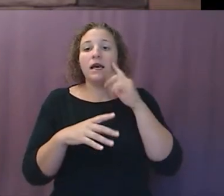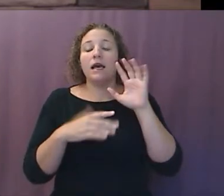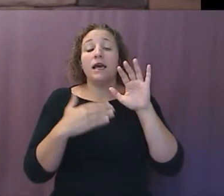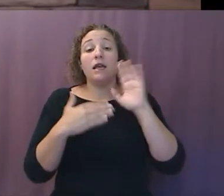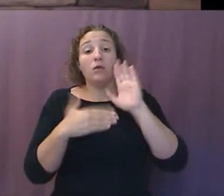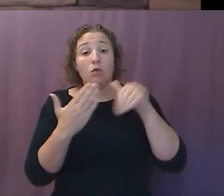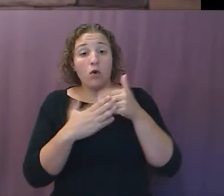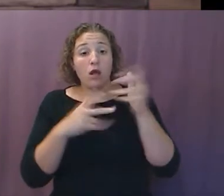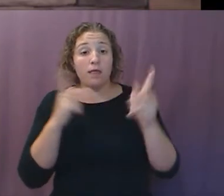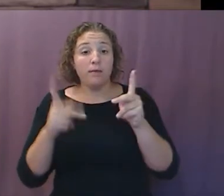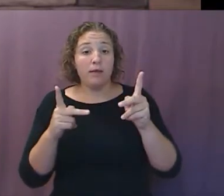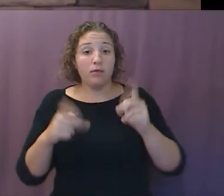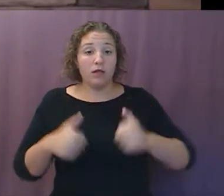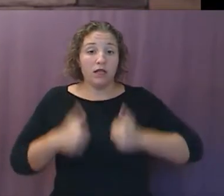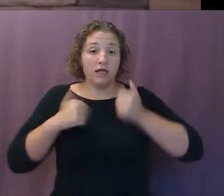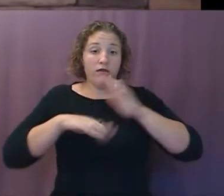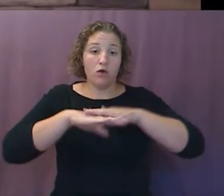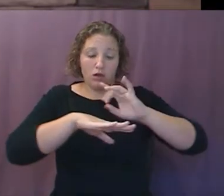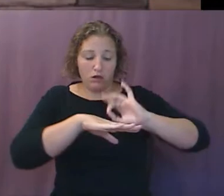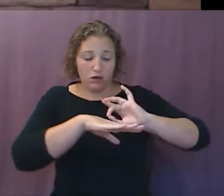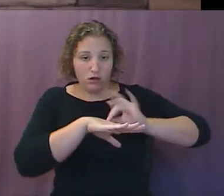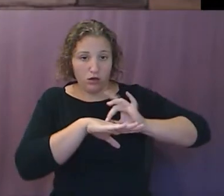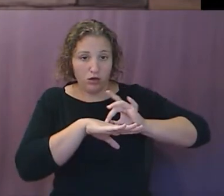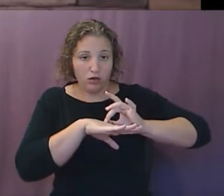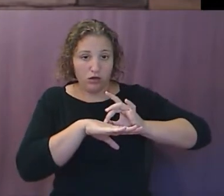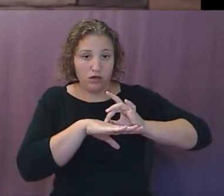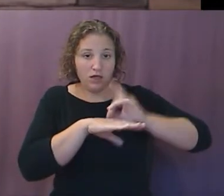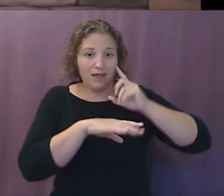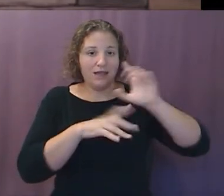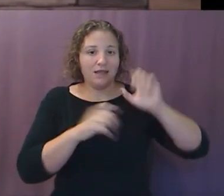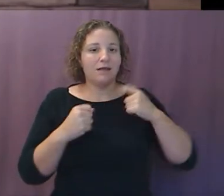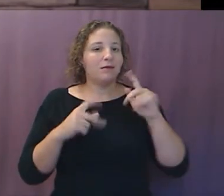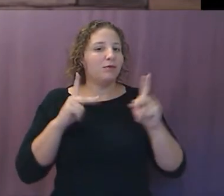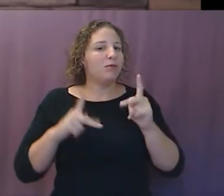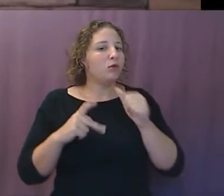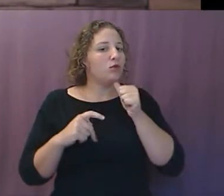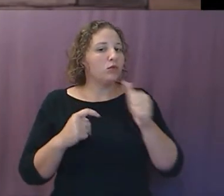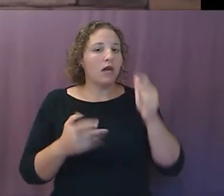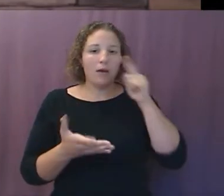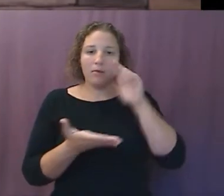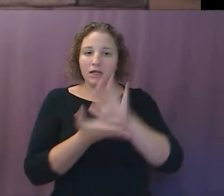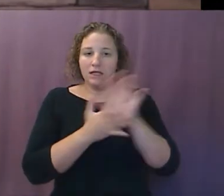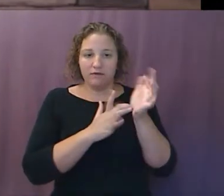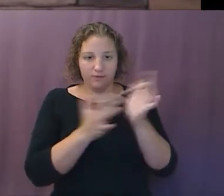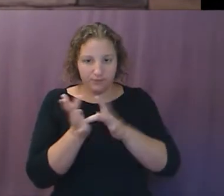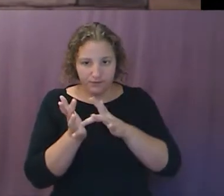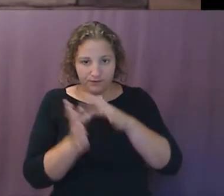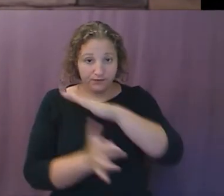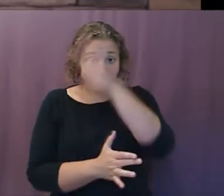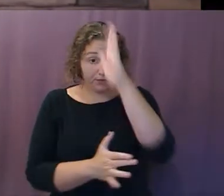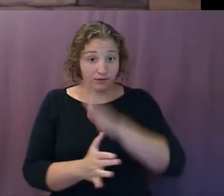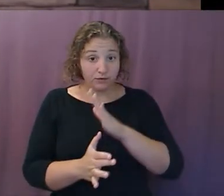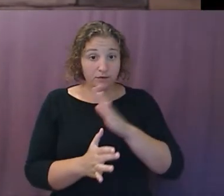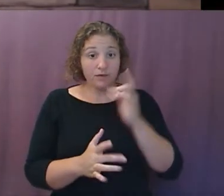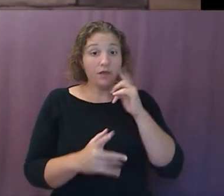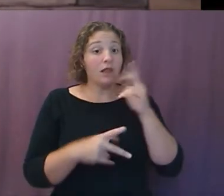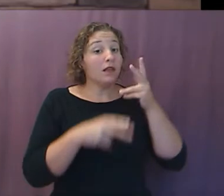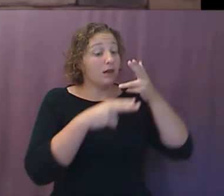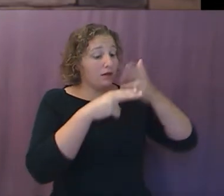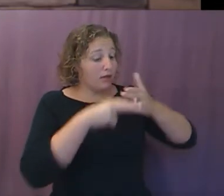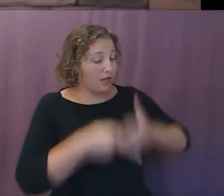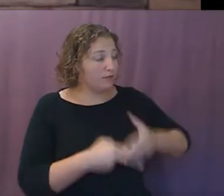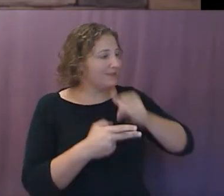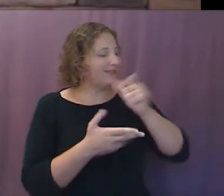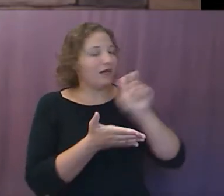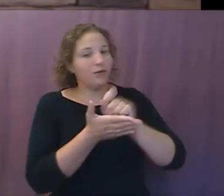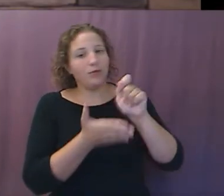unbeliever 11 times through this book, all that dwell upon the earth shall worship him, whose names are not written in the book of life of the